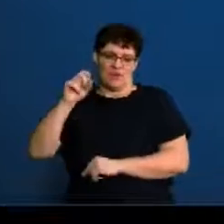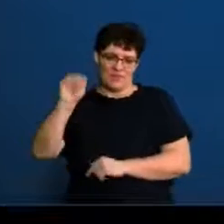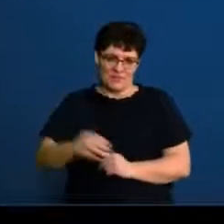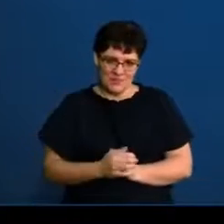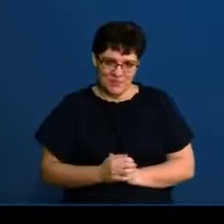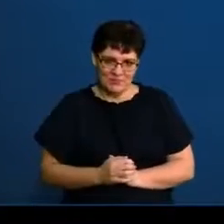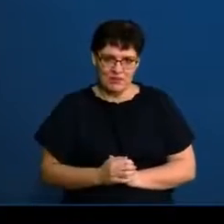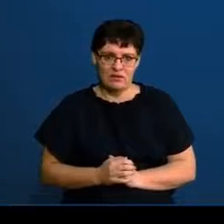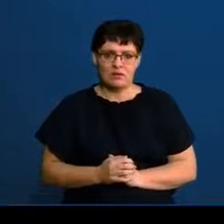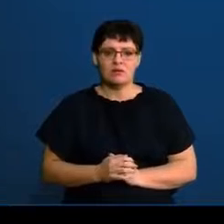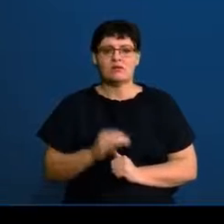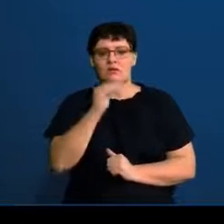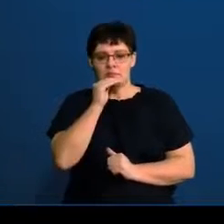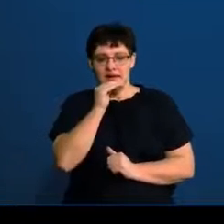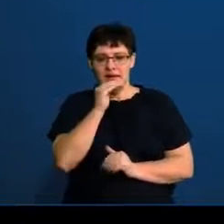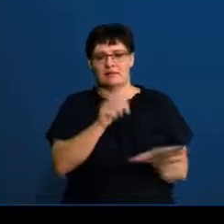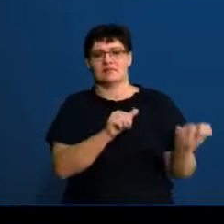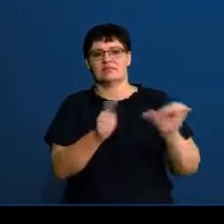So that takes you through,